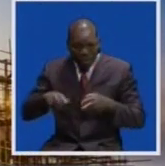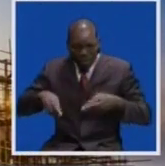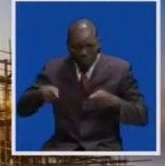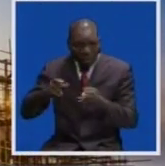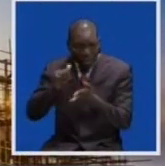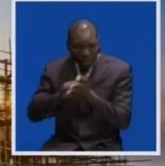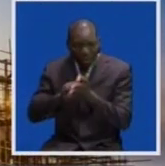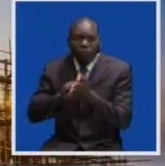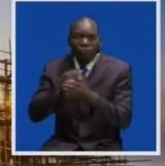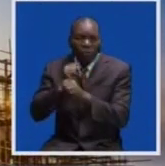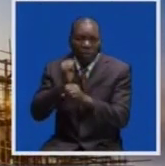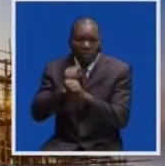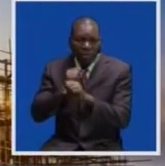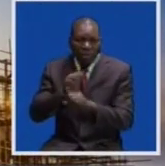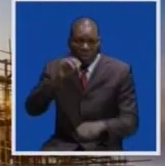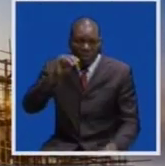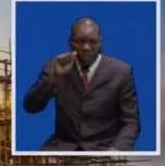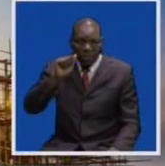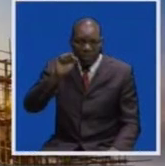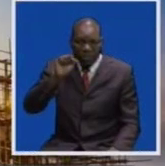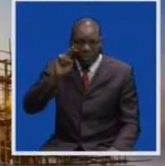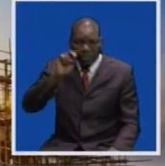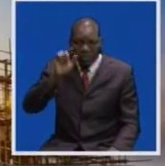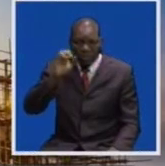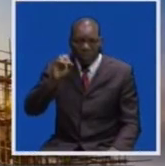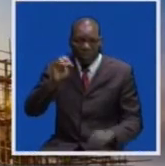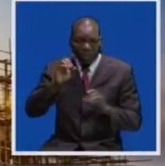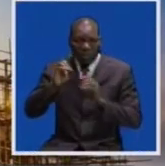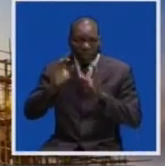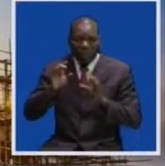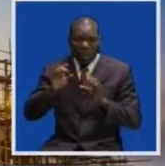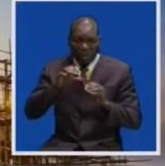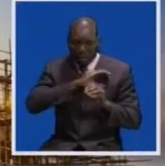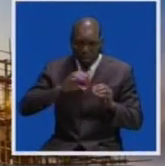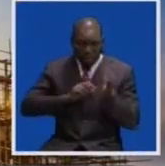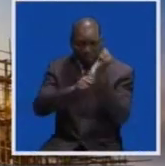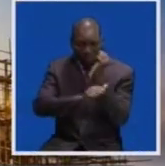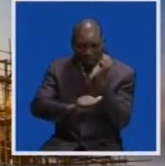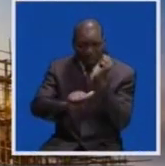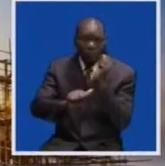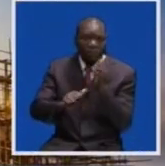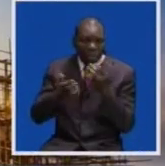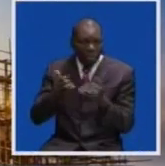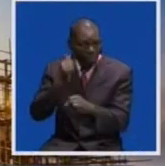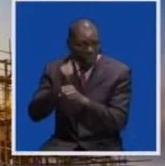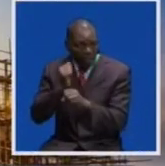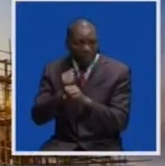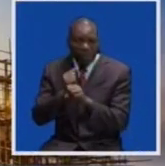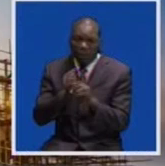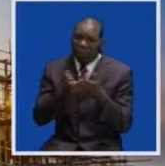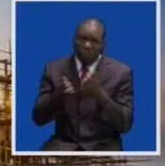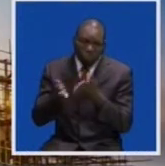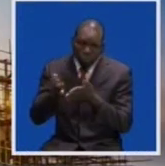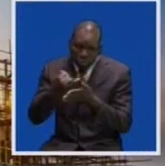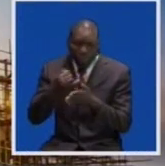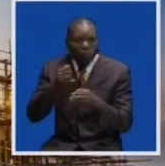RDA, Director of Communications and Corporate Affairs, Masuzio Ndlovo, says the agency is currently working on designs for the